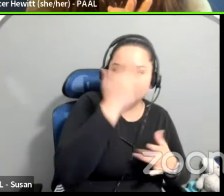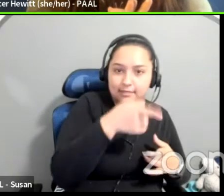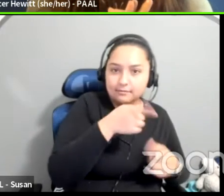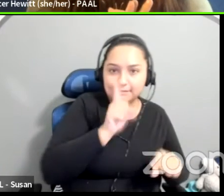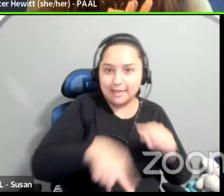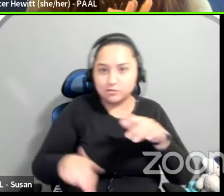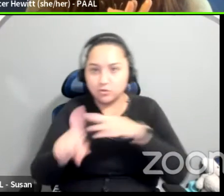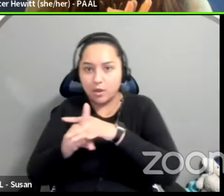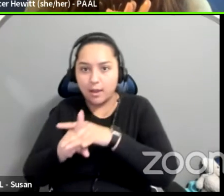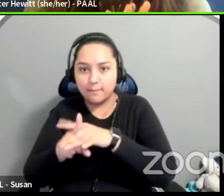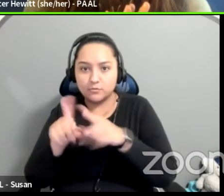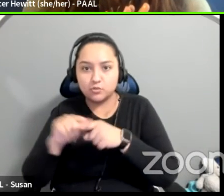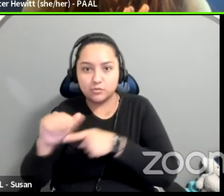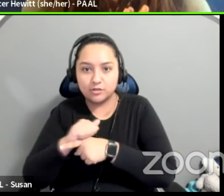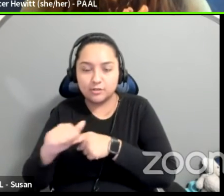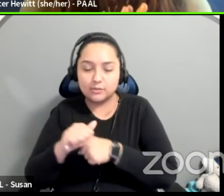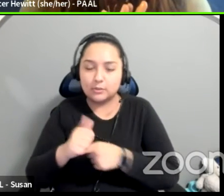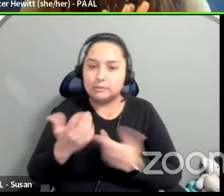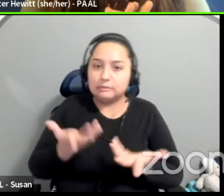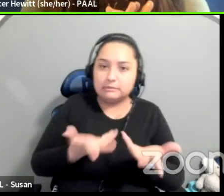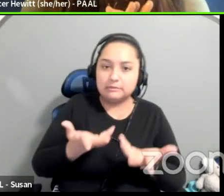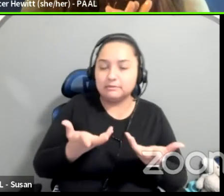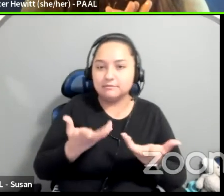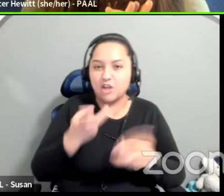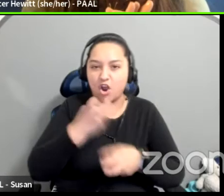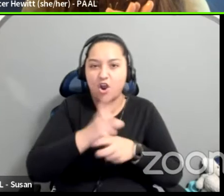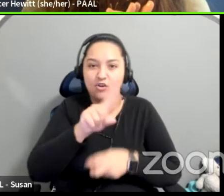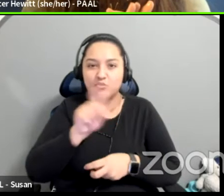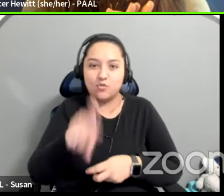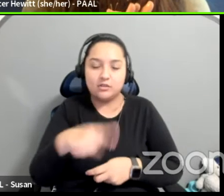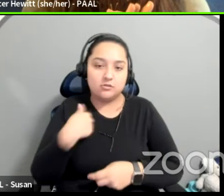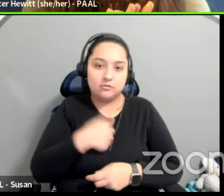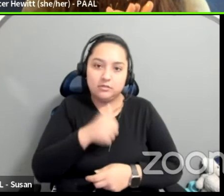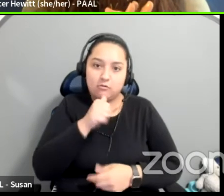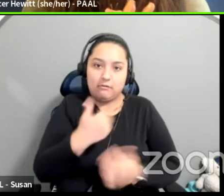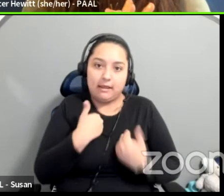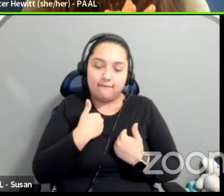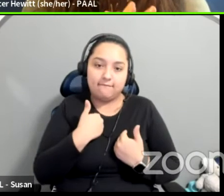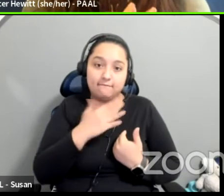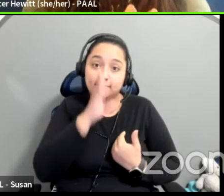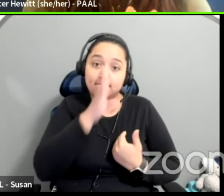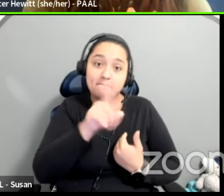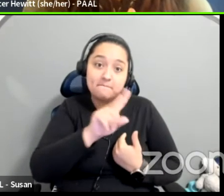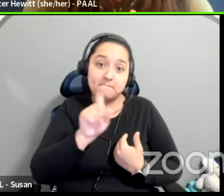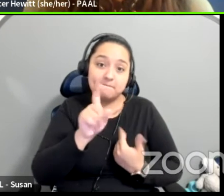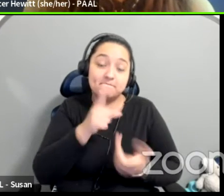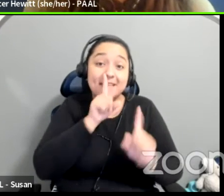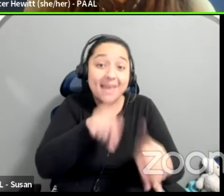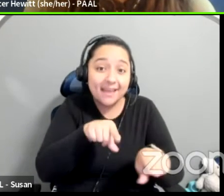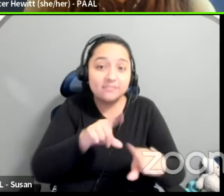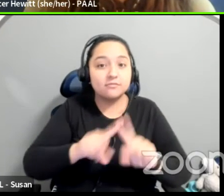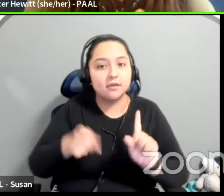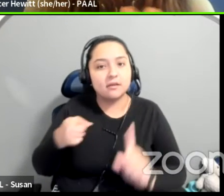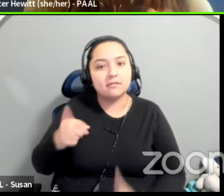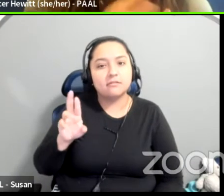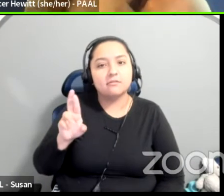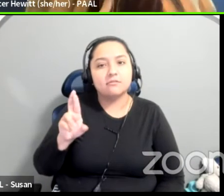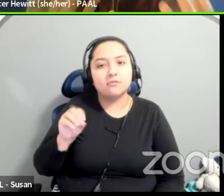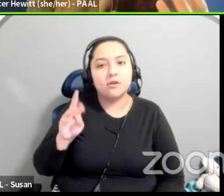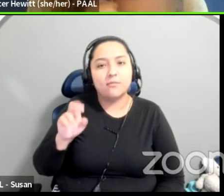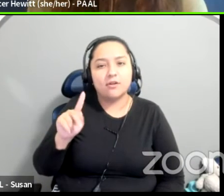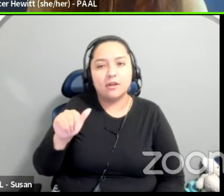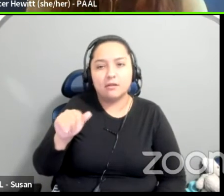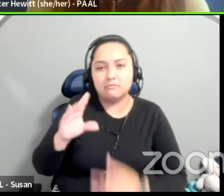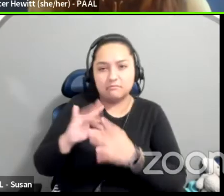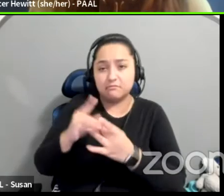question. I don't know if we have an answer for that. Um, but Roberta, yeah, just that conversation of, you know, what happens when folks aren't able